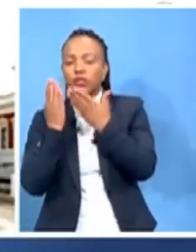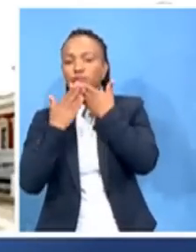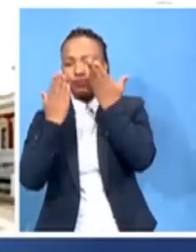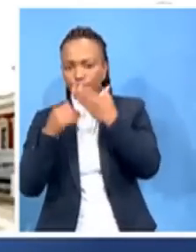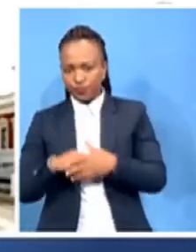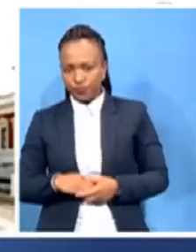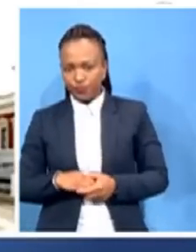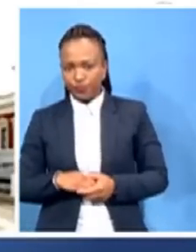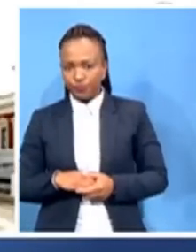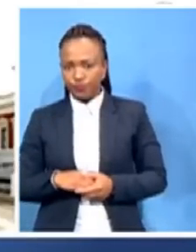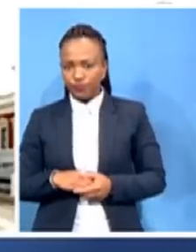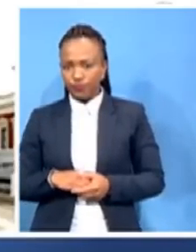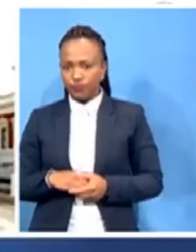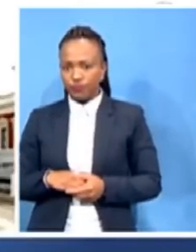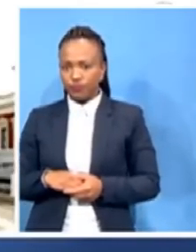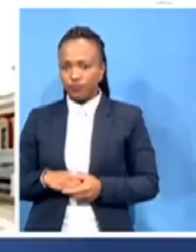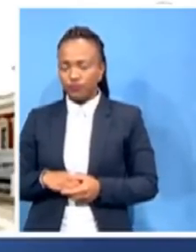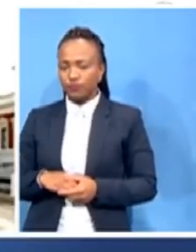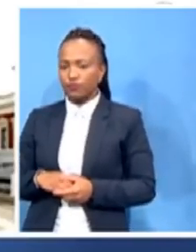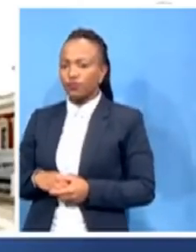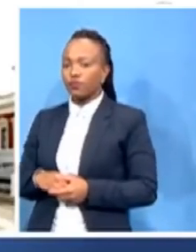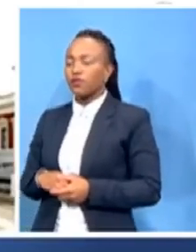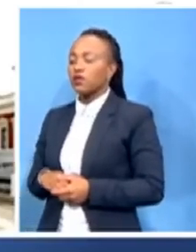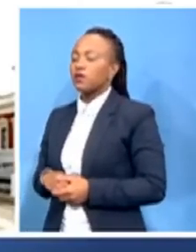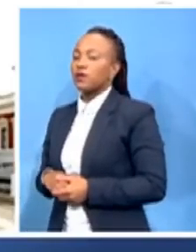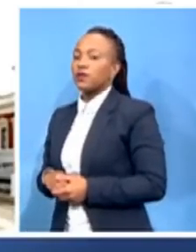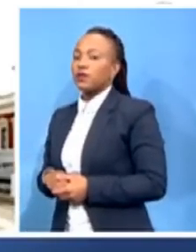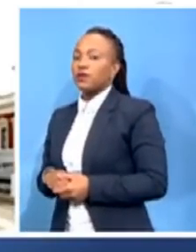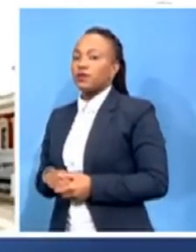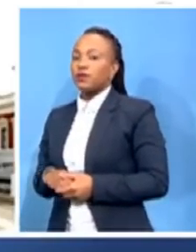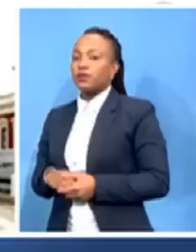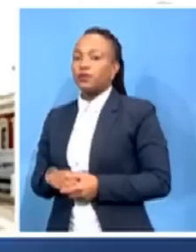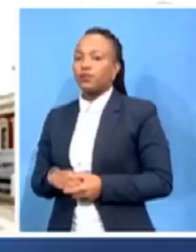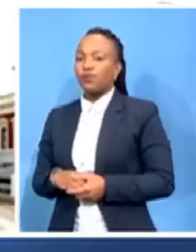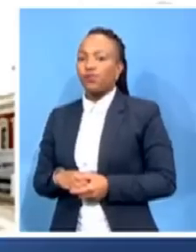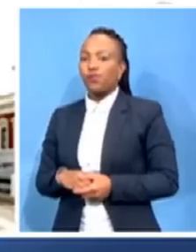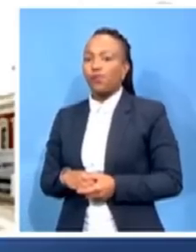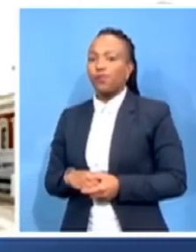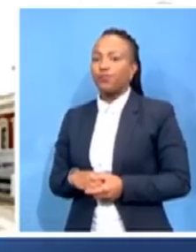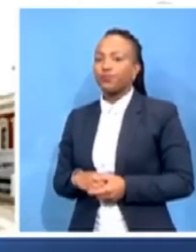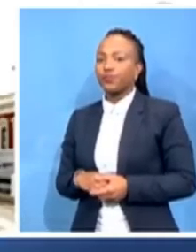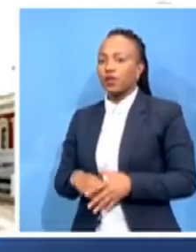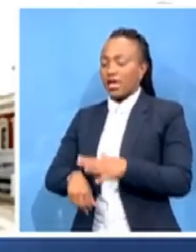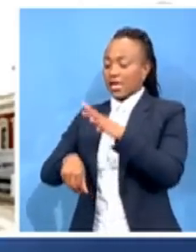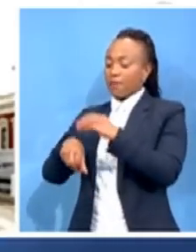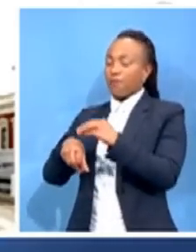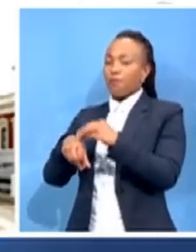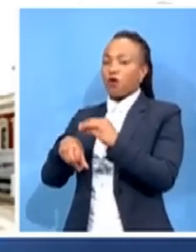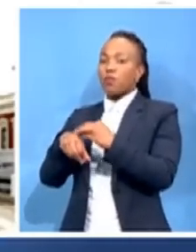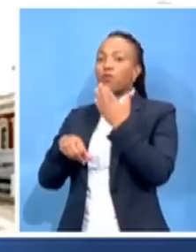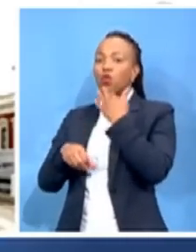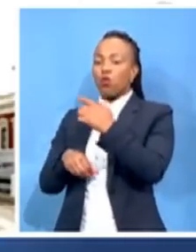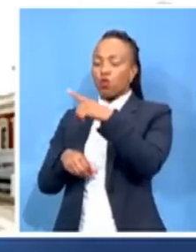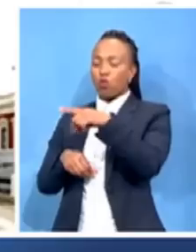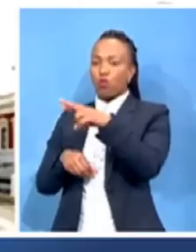at PRASA precede the time of leadership of Minister Mbalula. What specific issues do you